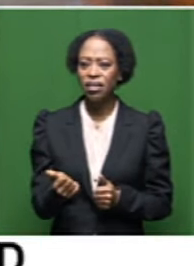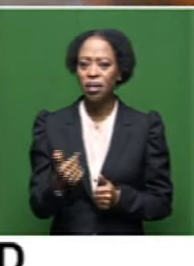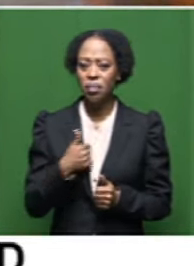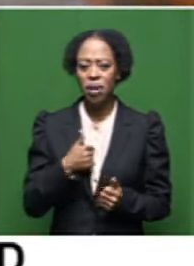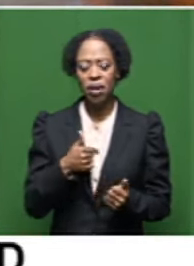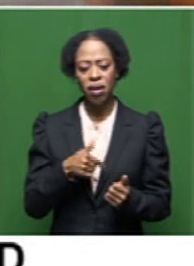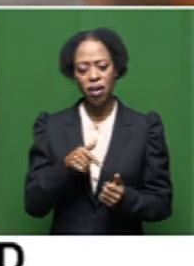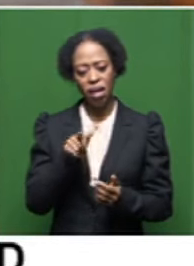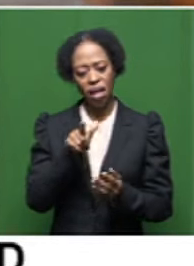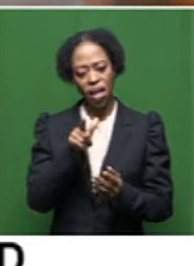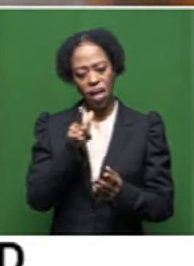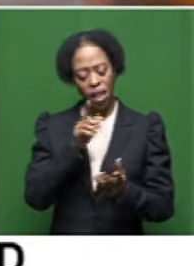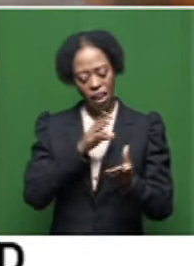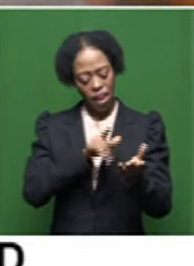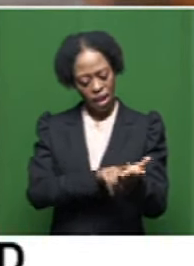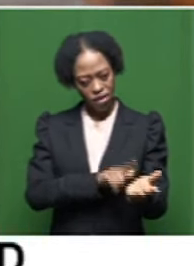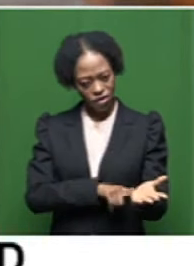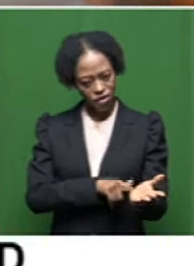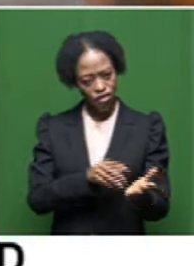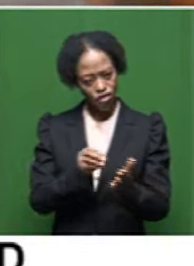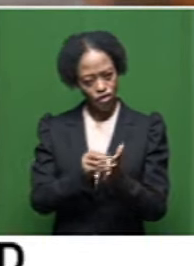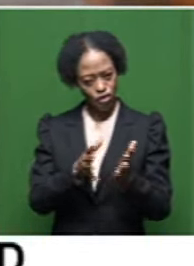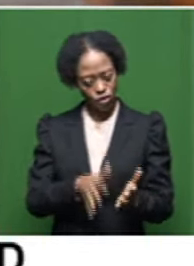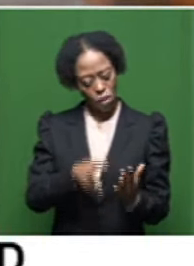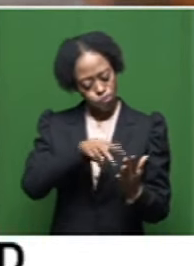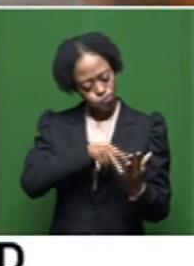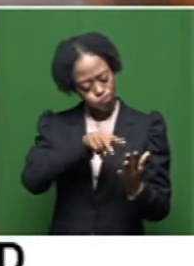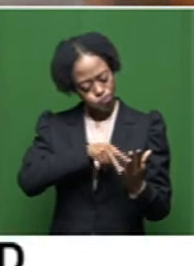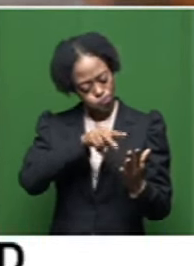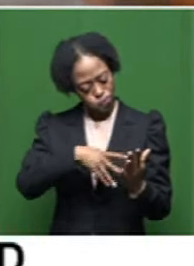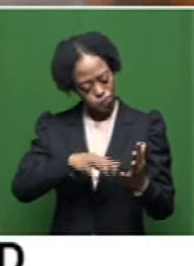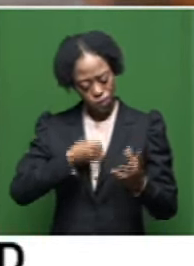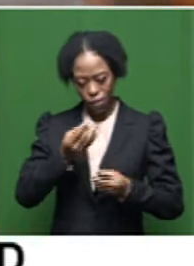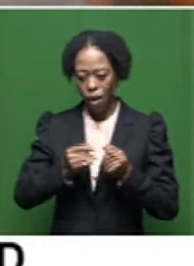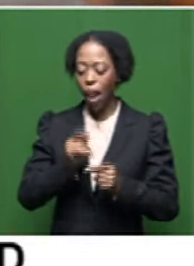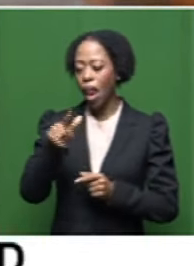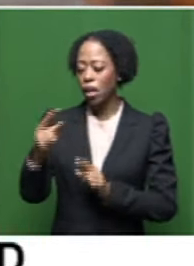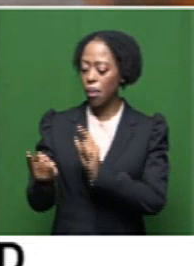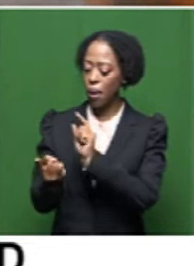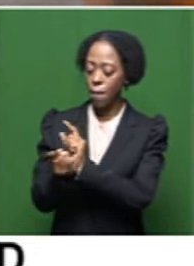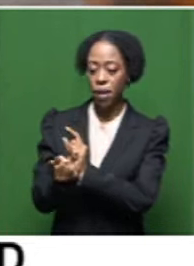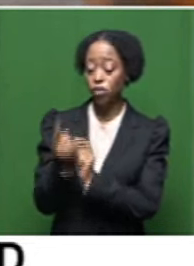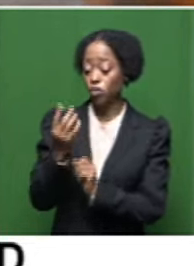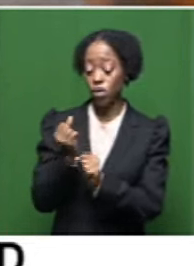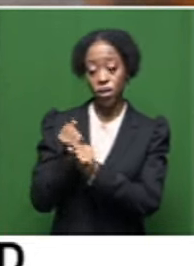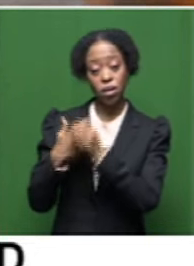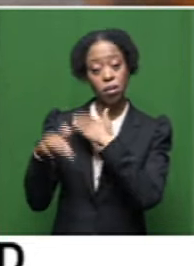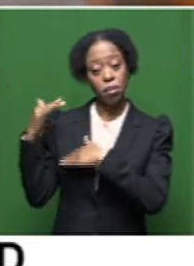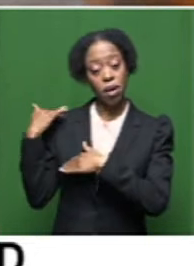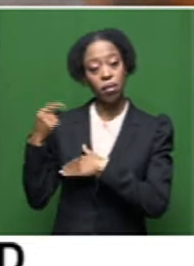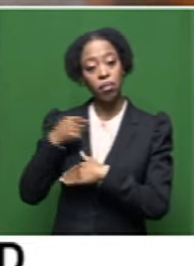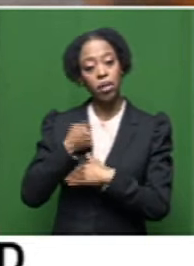student, I got to read his poetry. But it was quite an honour to finally meet him 20 years ago when I came to